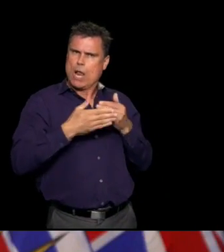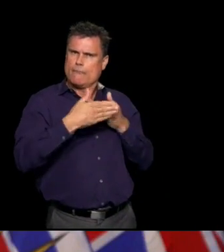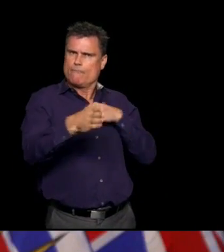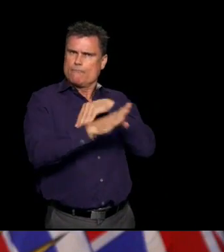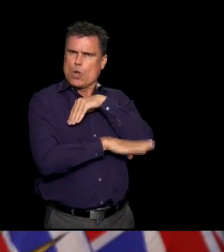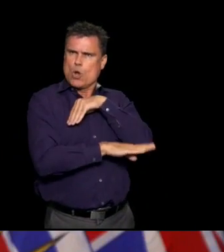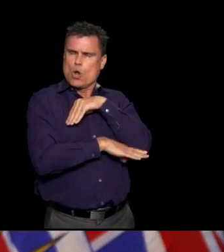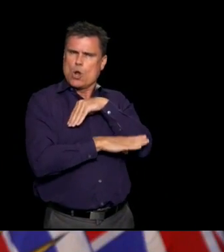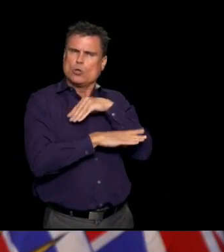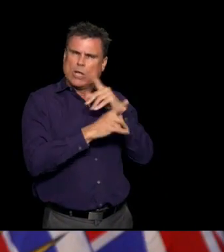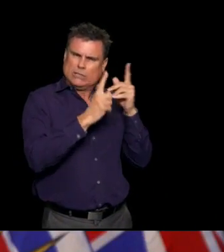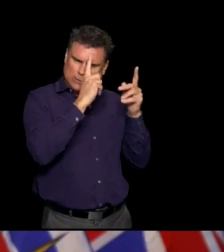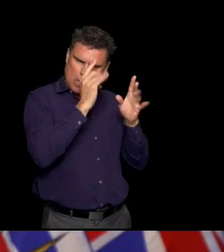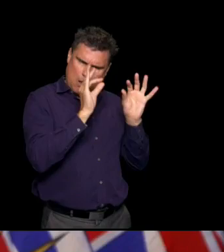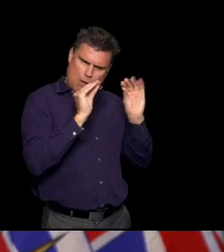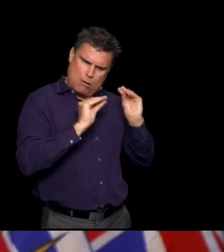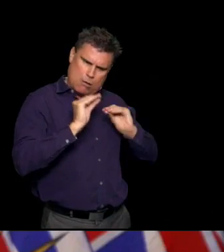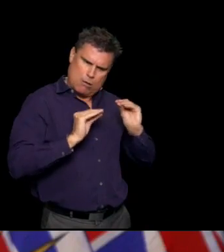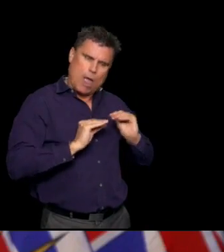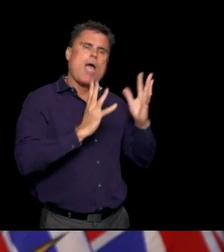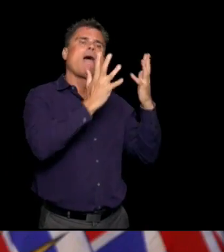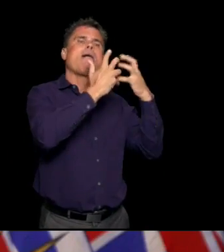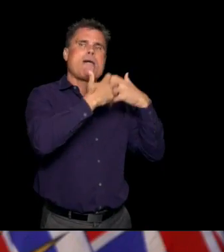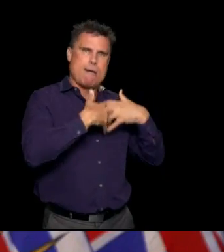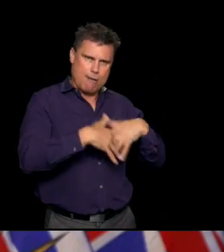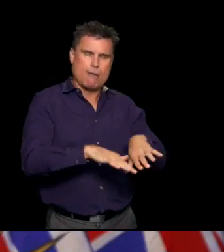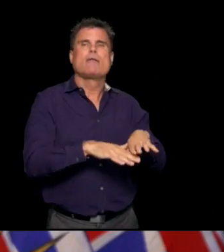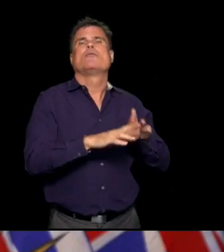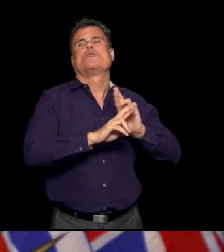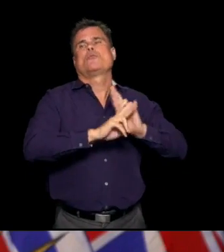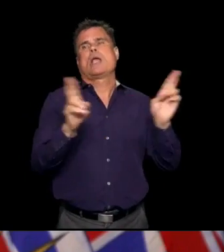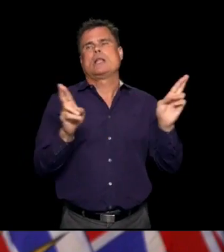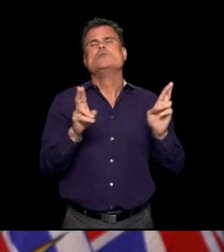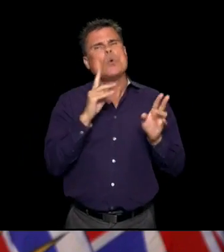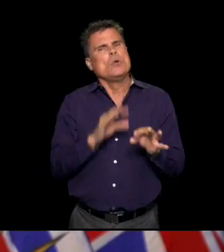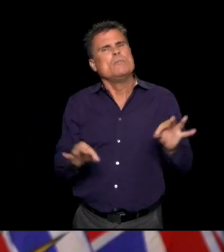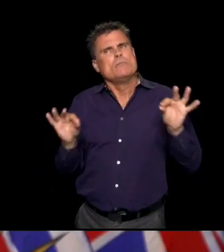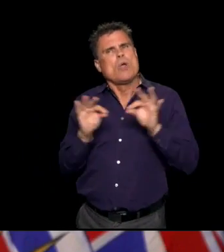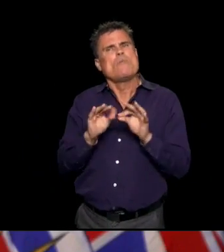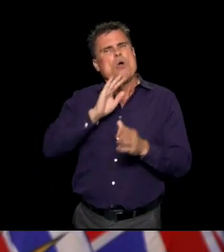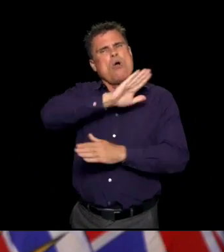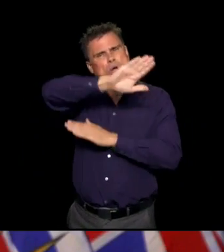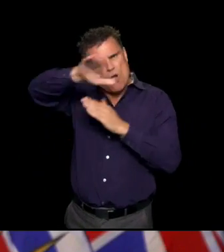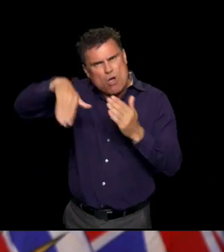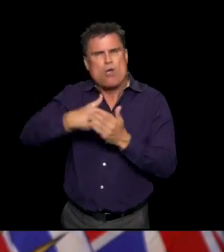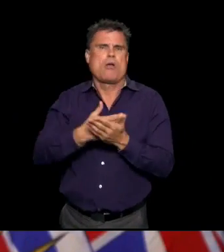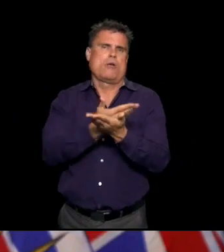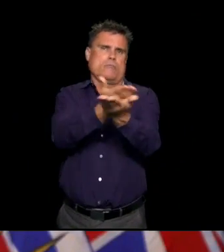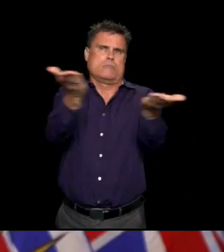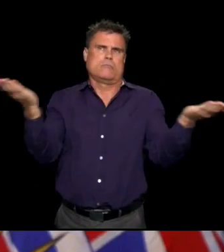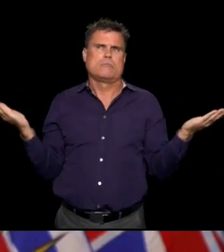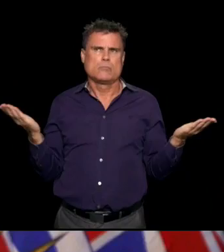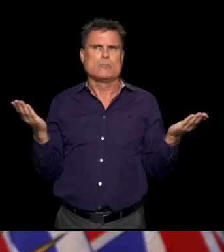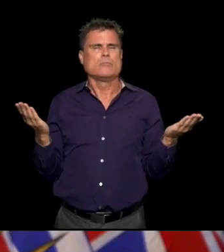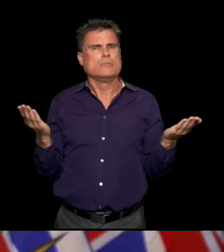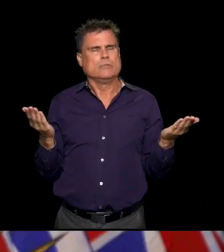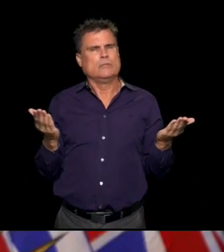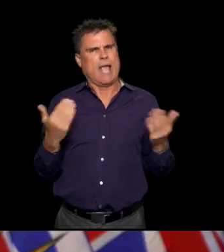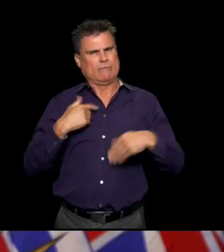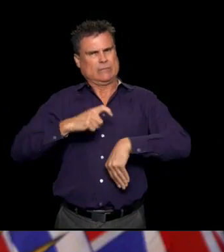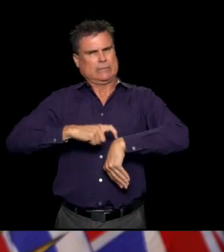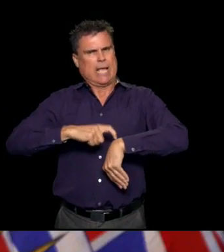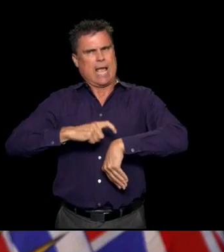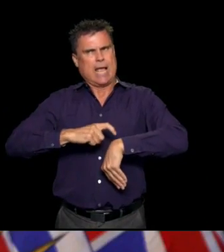be okay. We're going to work through this. And it's important for the new school, the look and the feel for us all to get used to it.